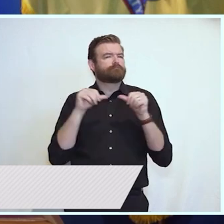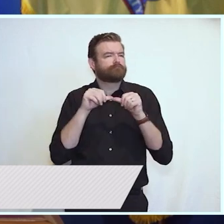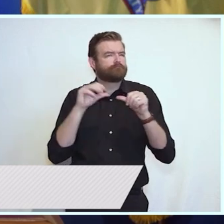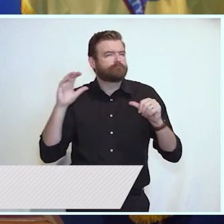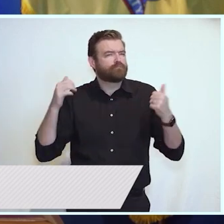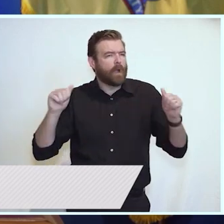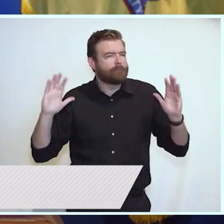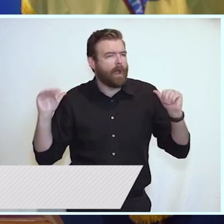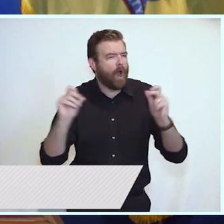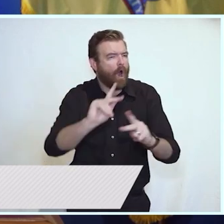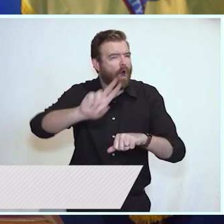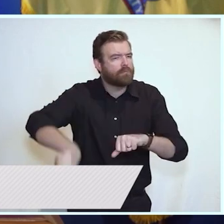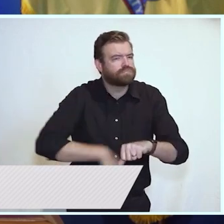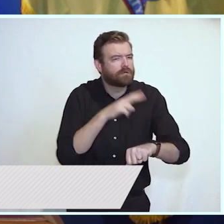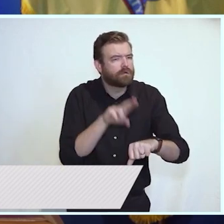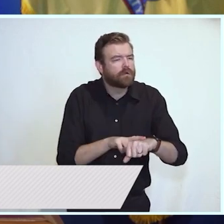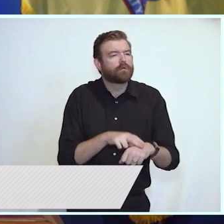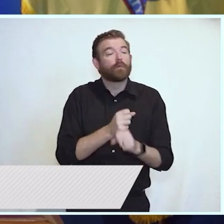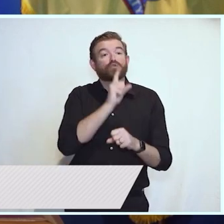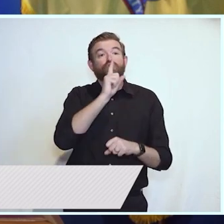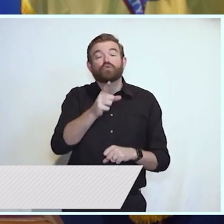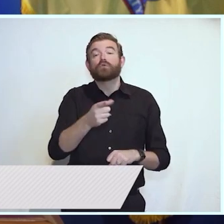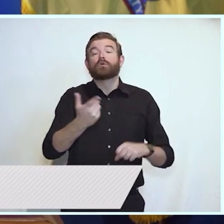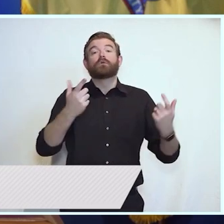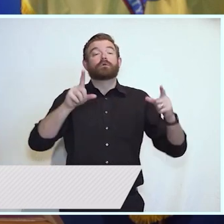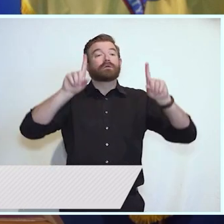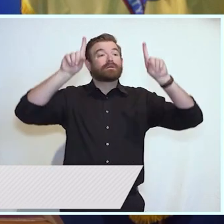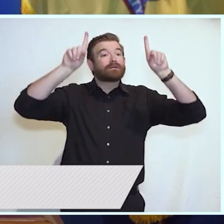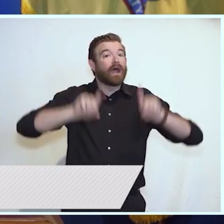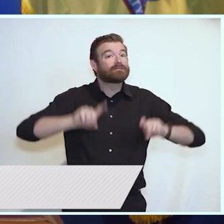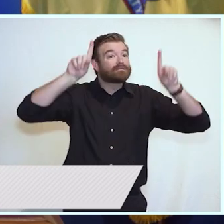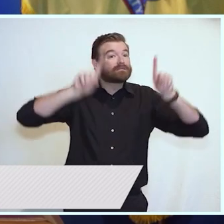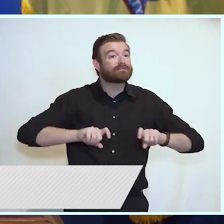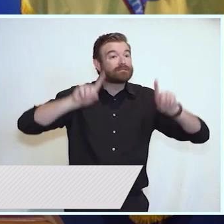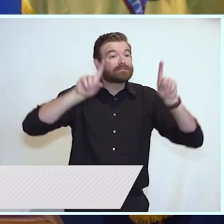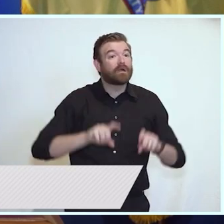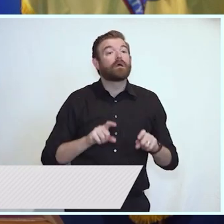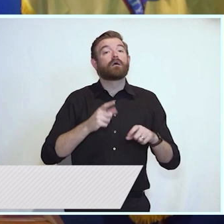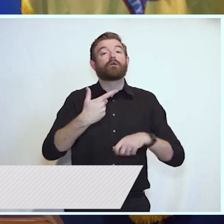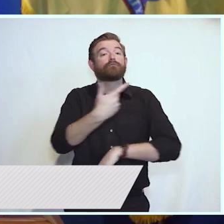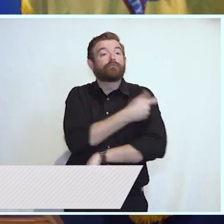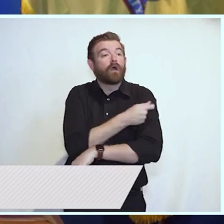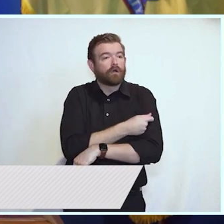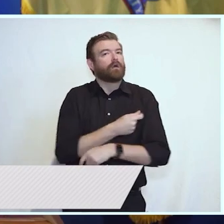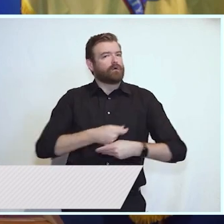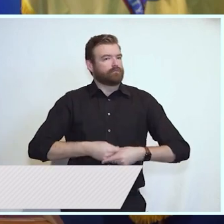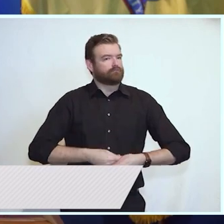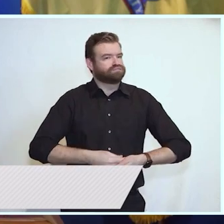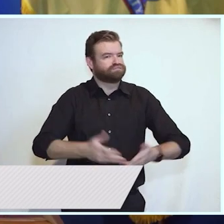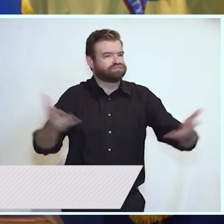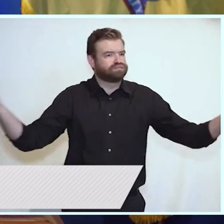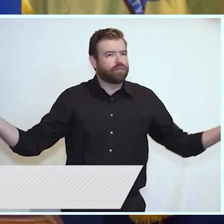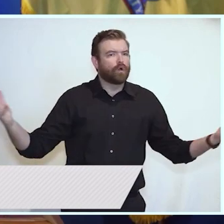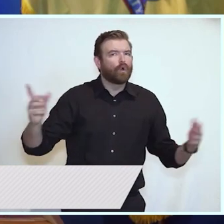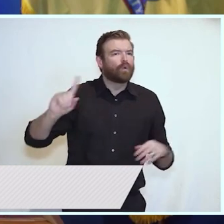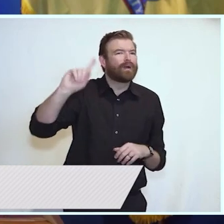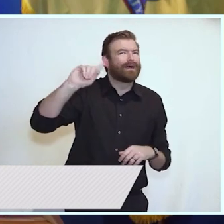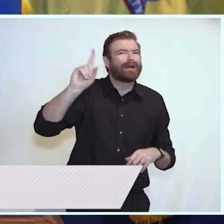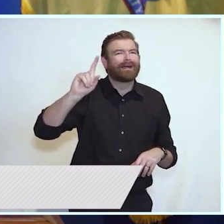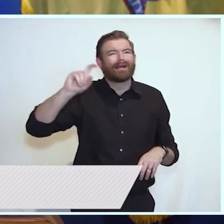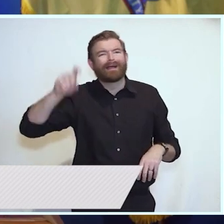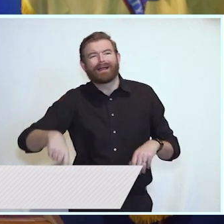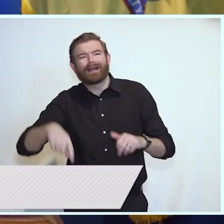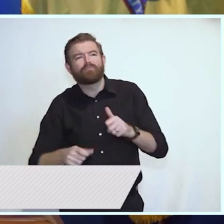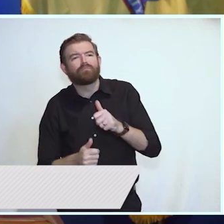response that ensures critical testing supplies and vaccines can be distributed to communities where they are most needed and given to the